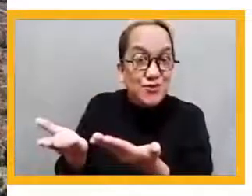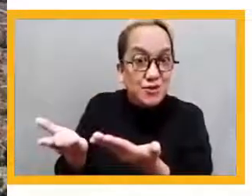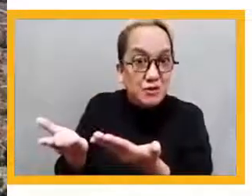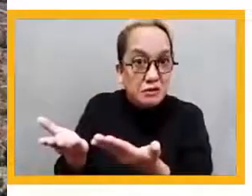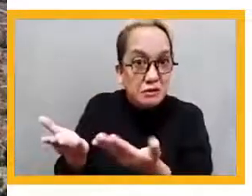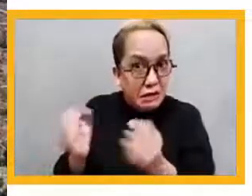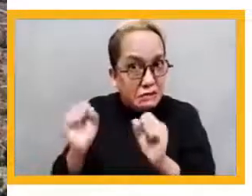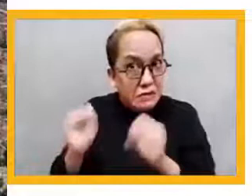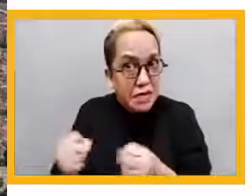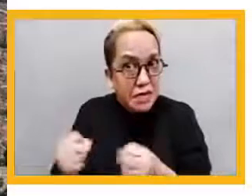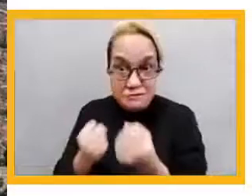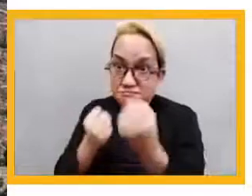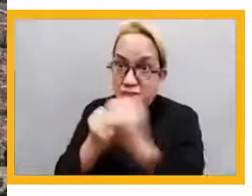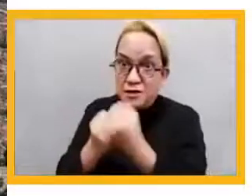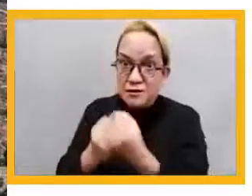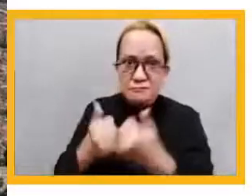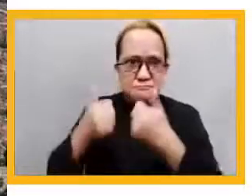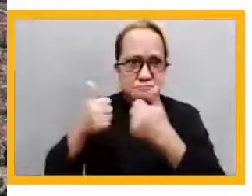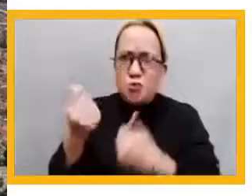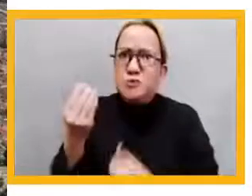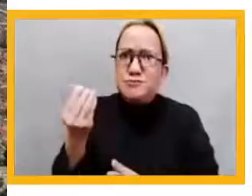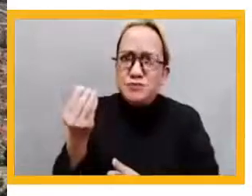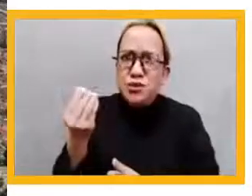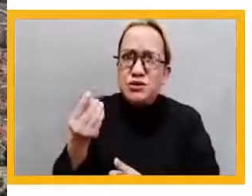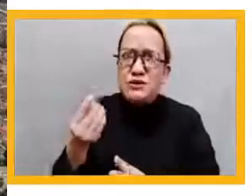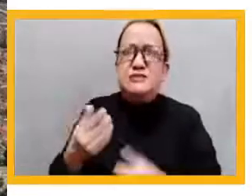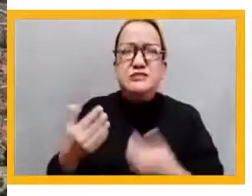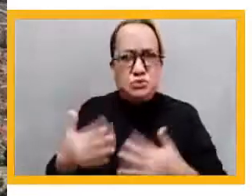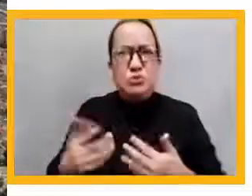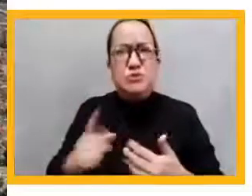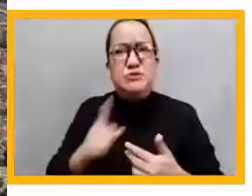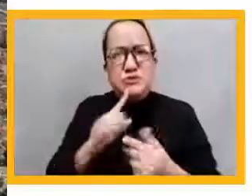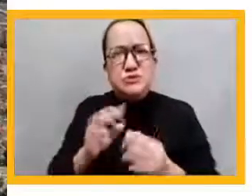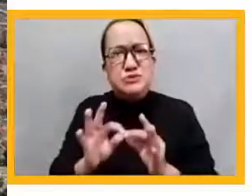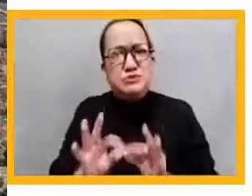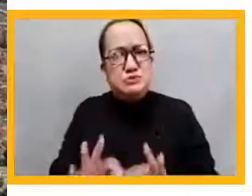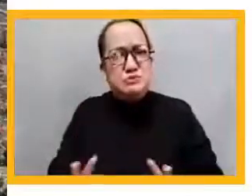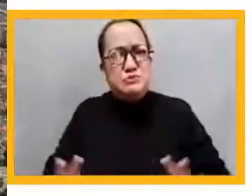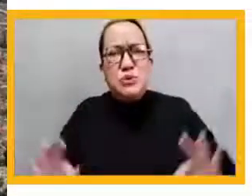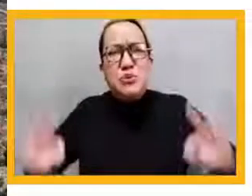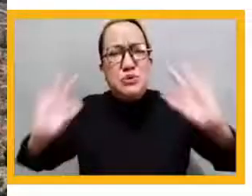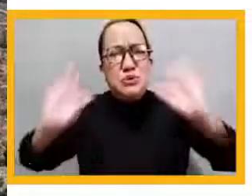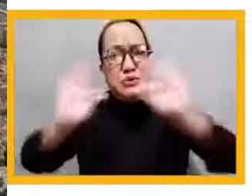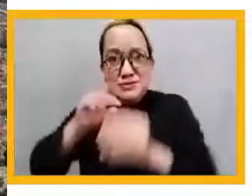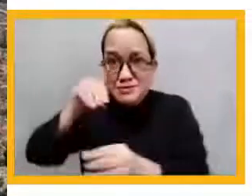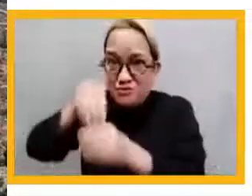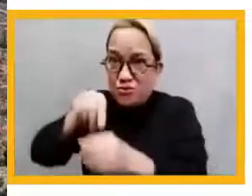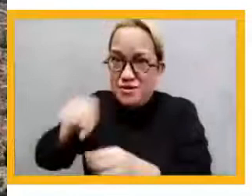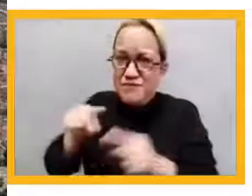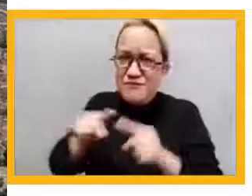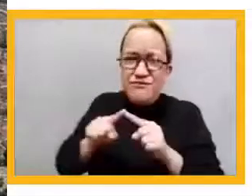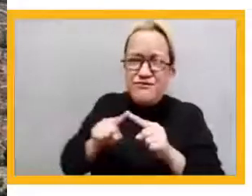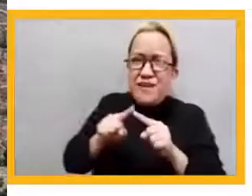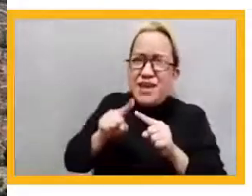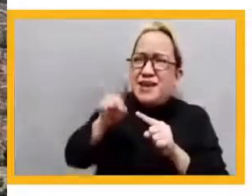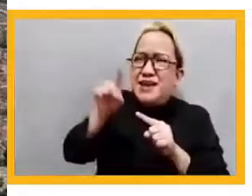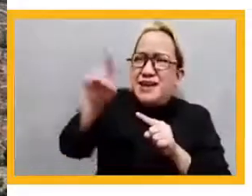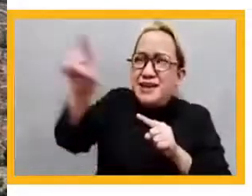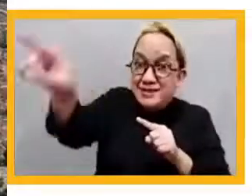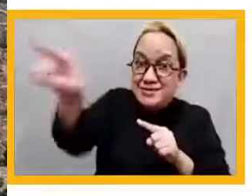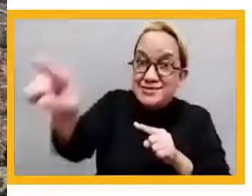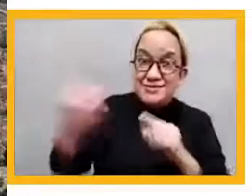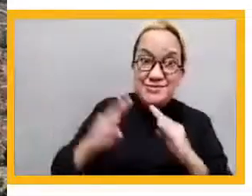and affordable. It started as a local innovation, but I think the most important thing of Escuela Nueva is we shifted